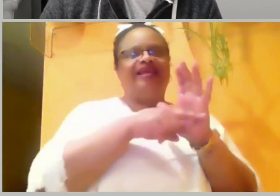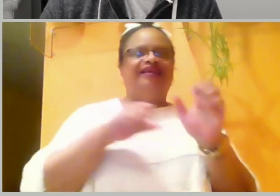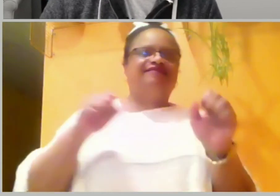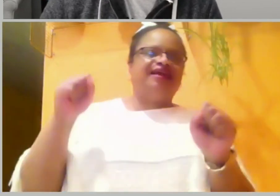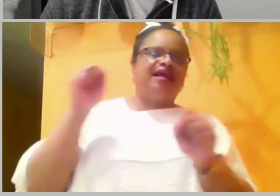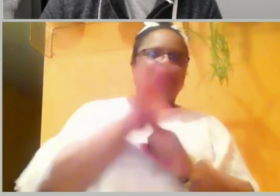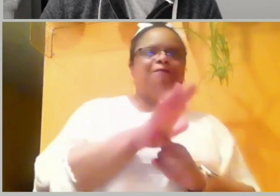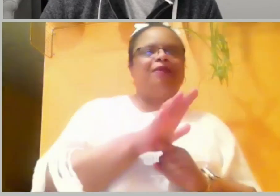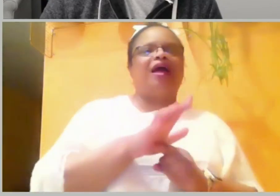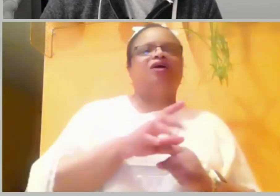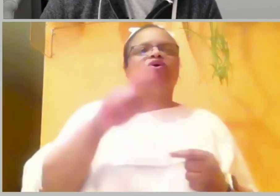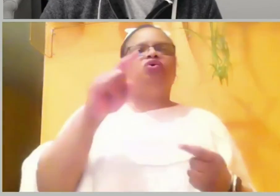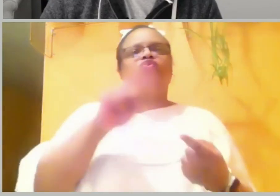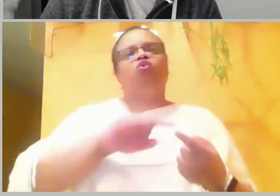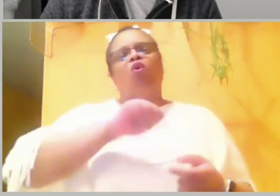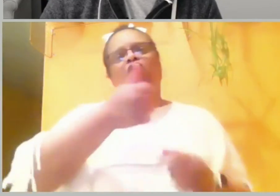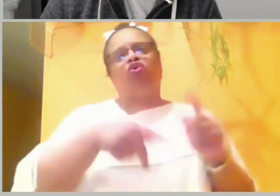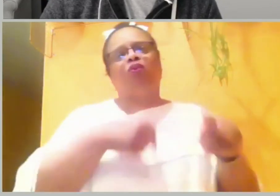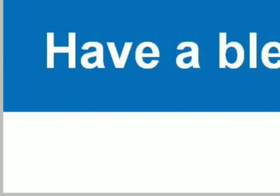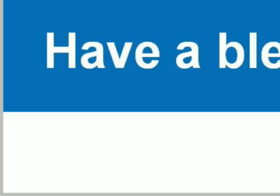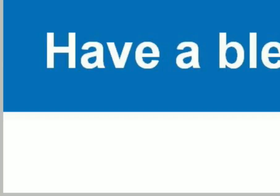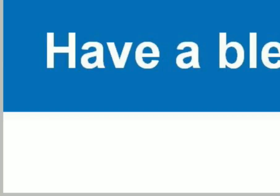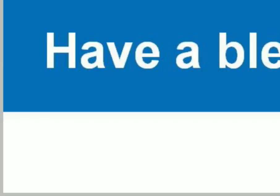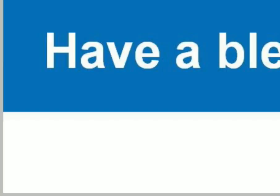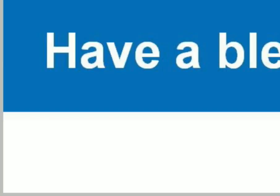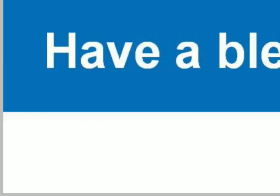as we live out our lives here on earth.